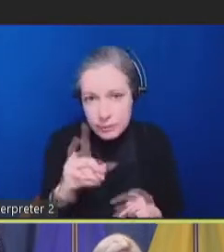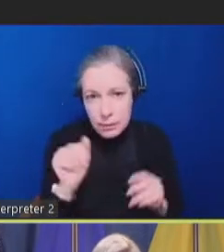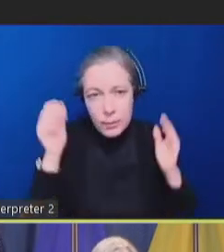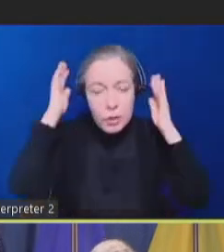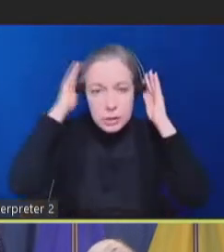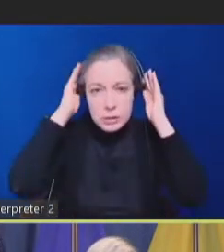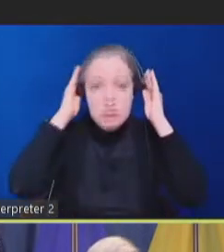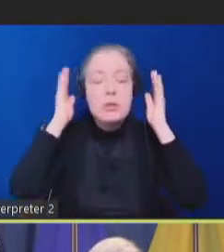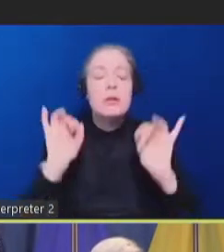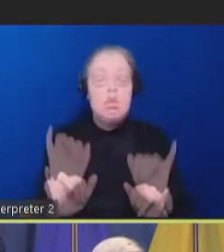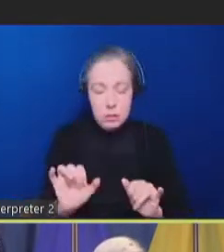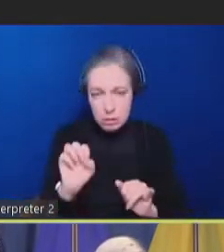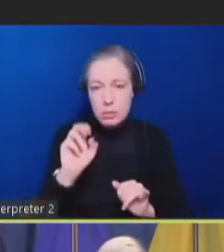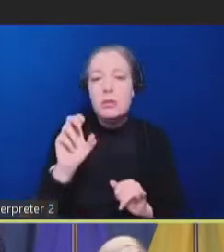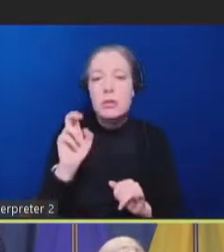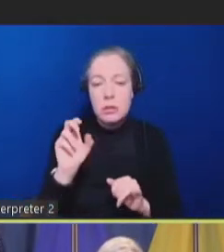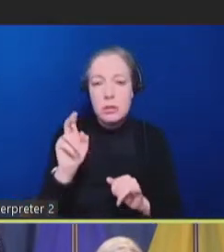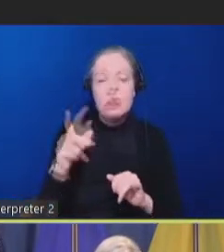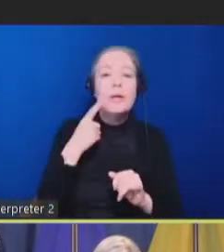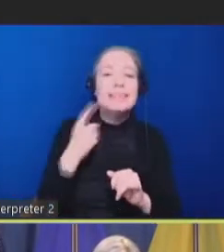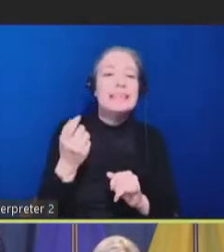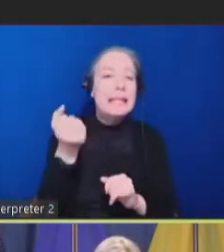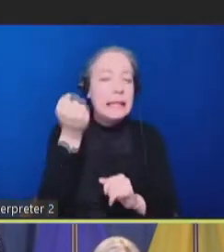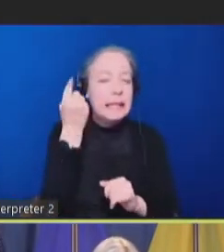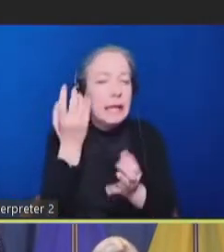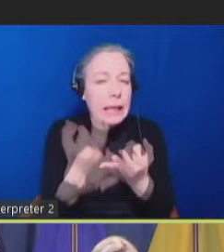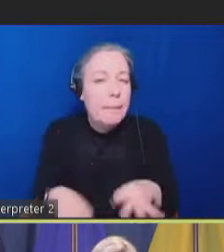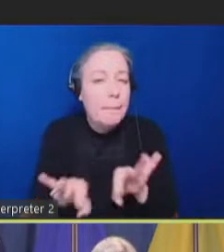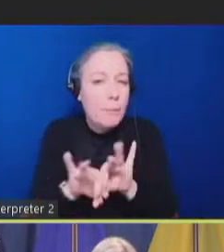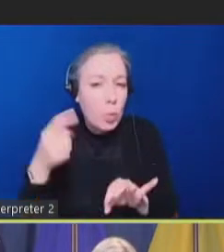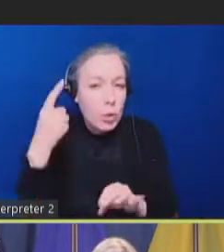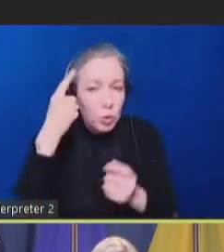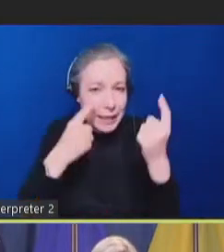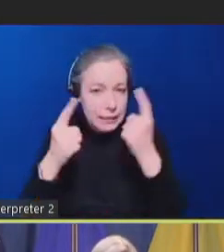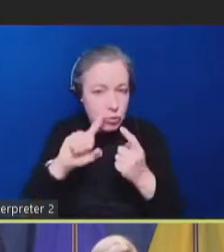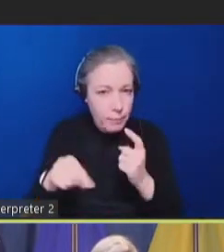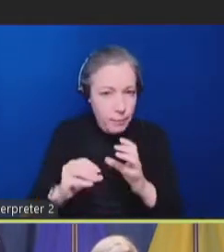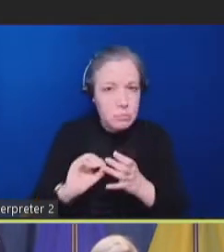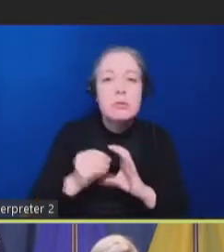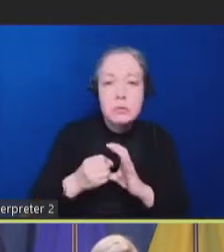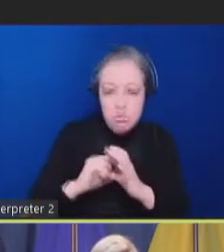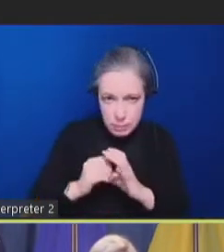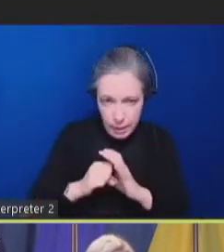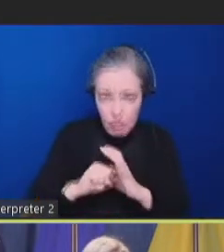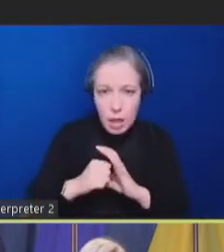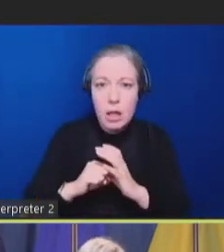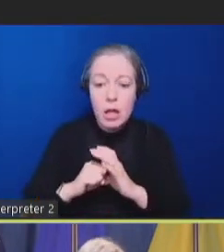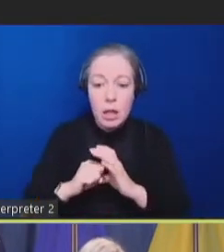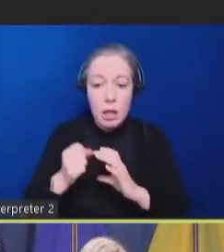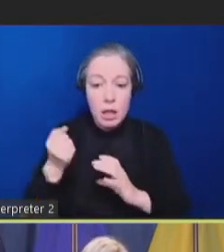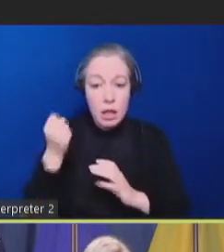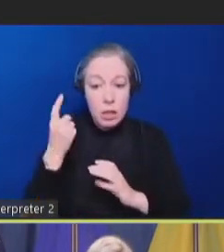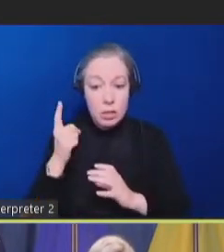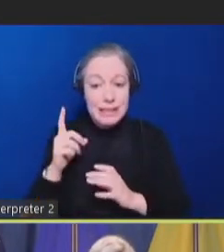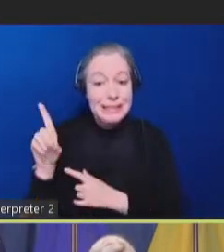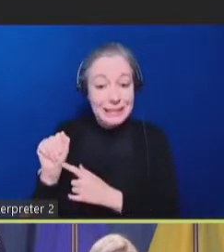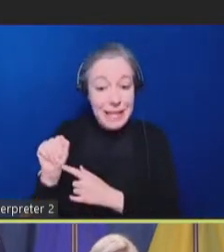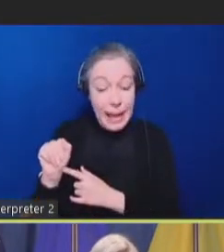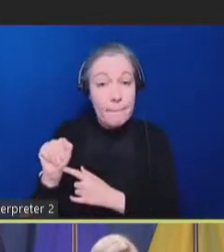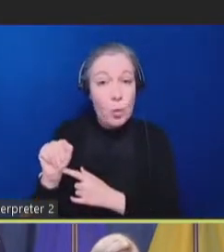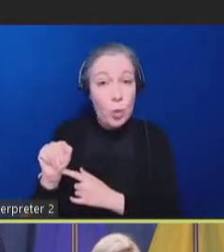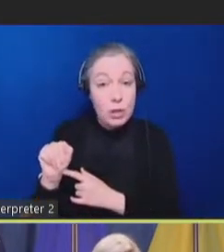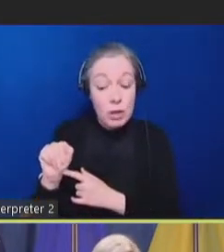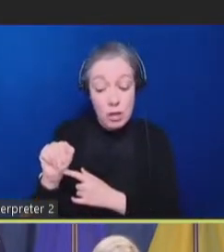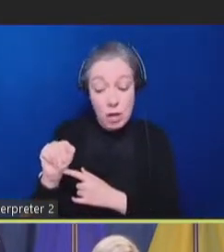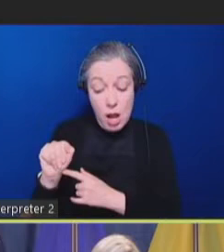It's also important to think about intersectionality. So, among disabled adults, Asian adults had the largest percent increase, but